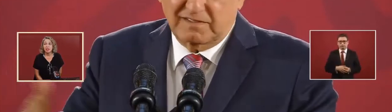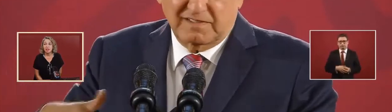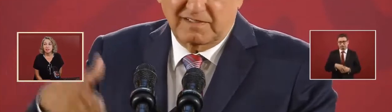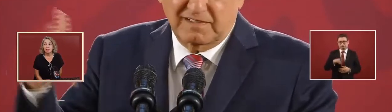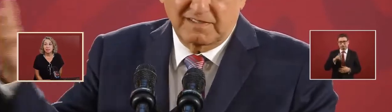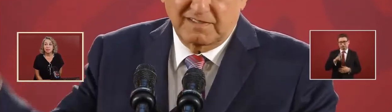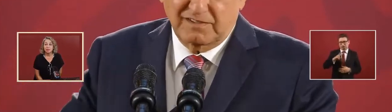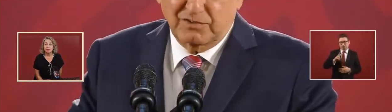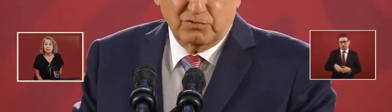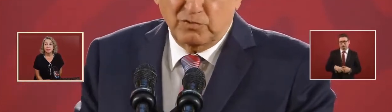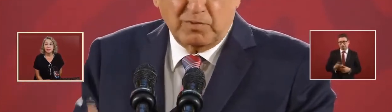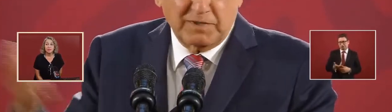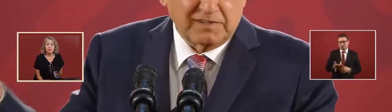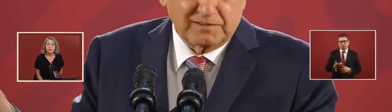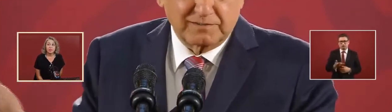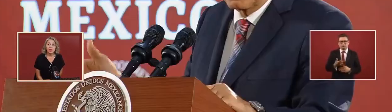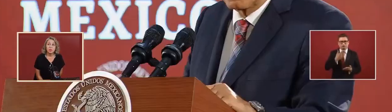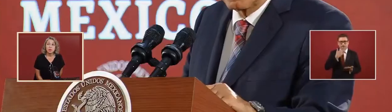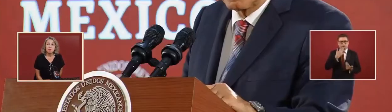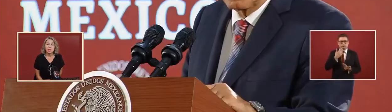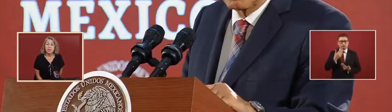there wouldn't be any medication because